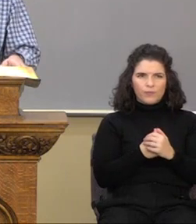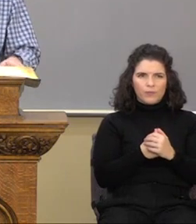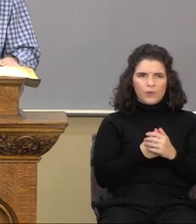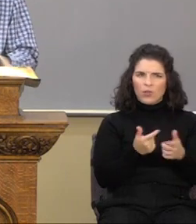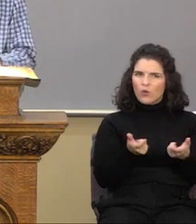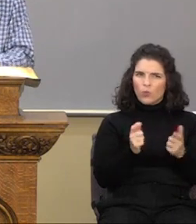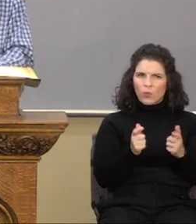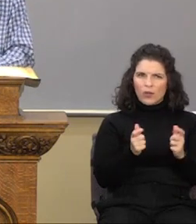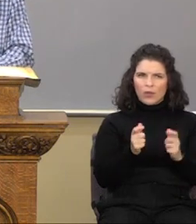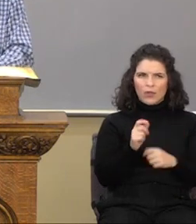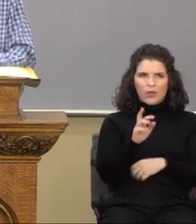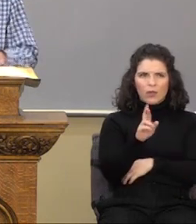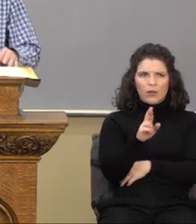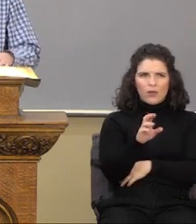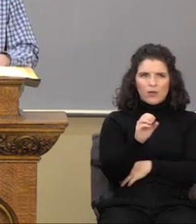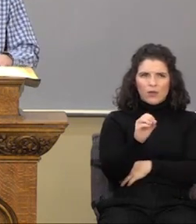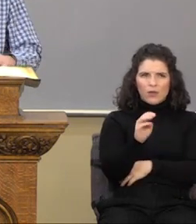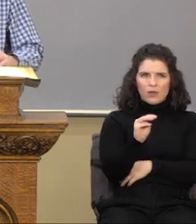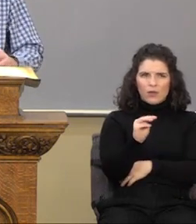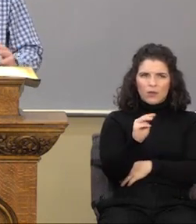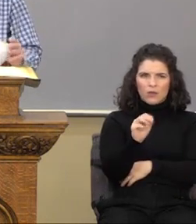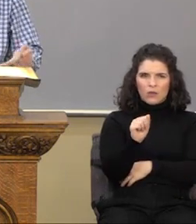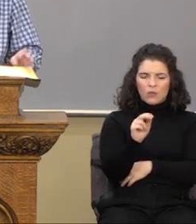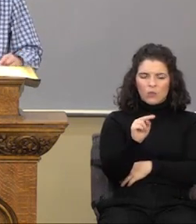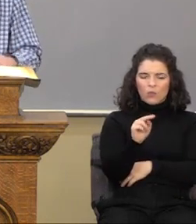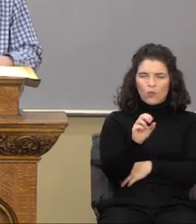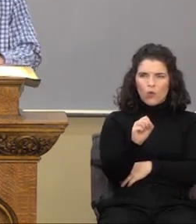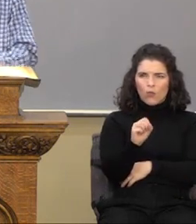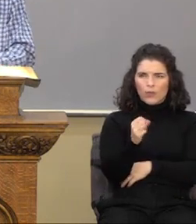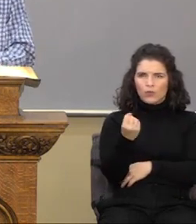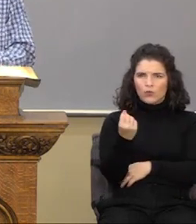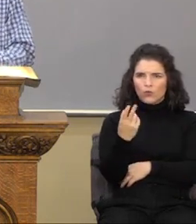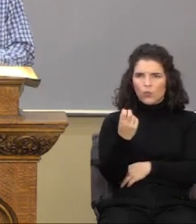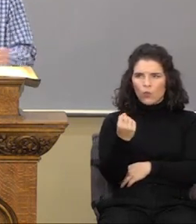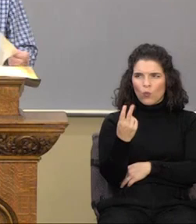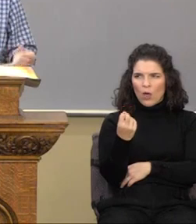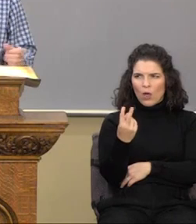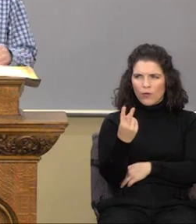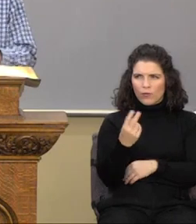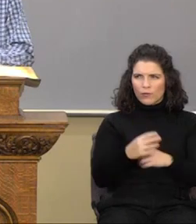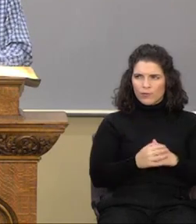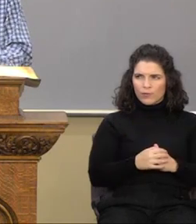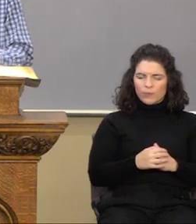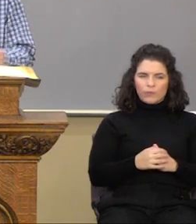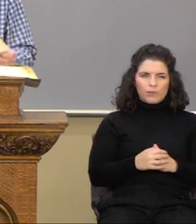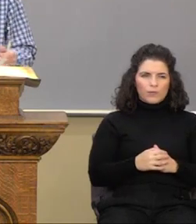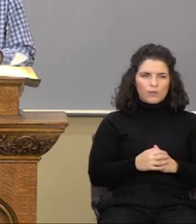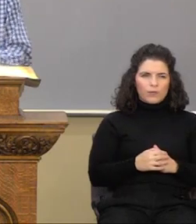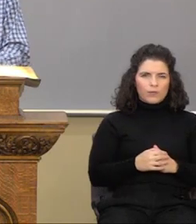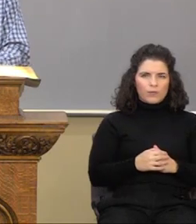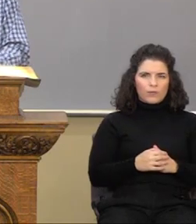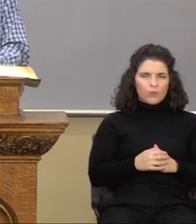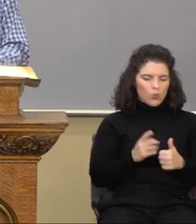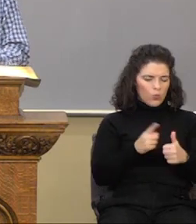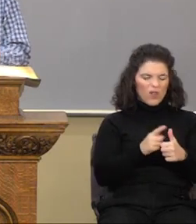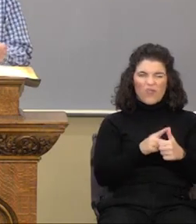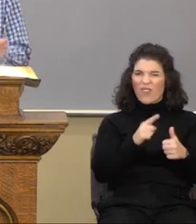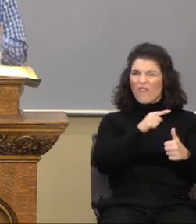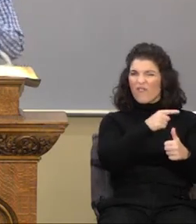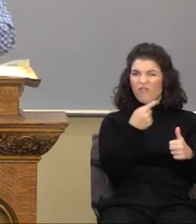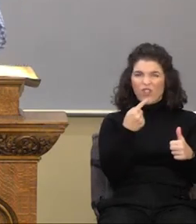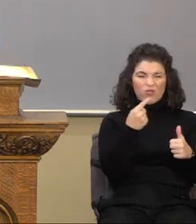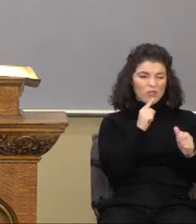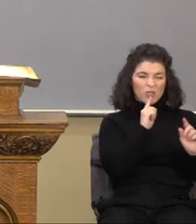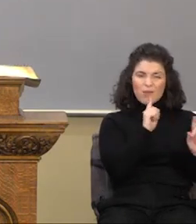But let's go quickly. Go to Romans chapter 12. One of the first one another ring principles, one of the first one another ring commands.